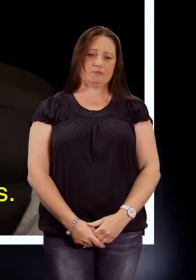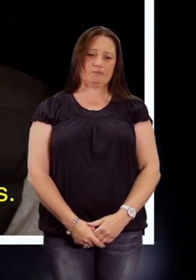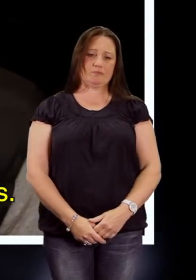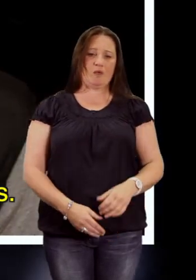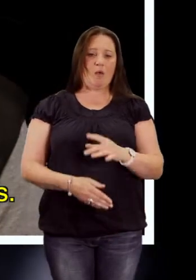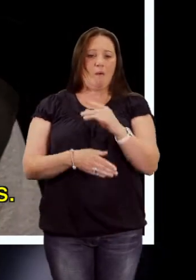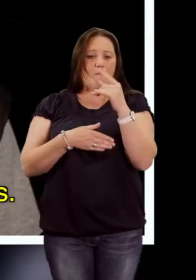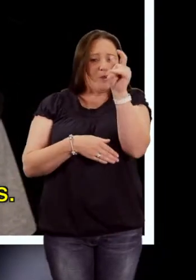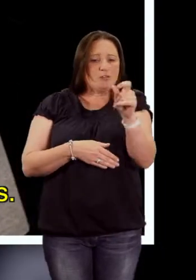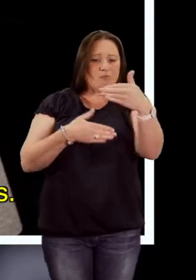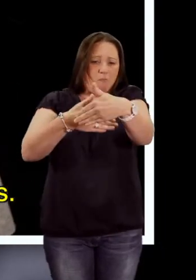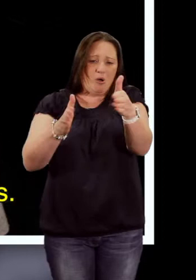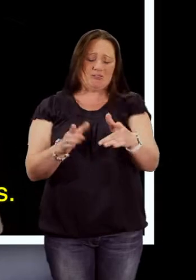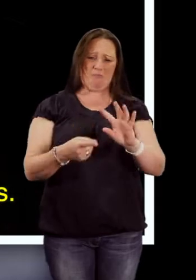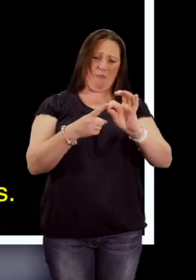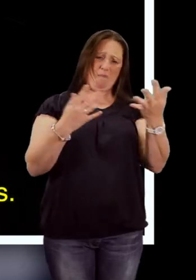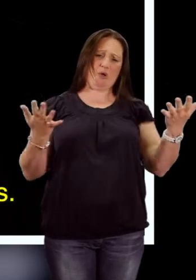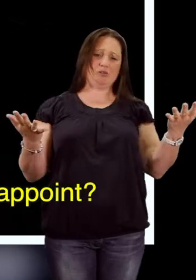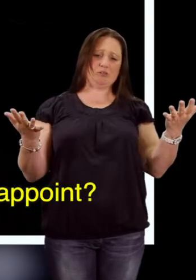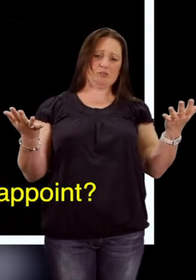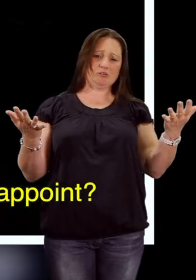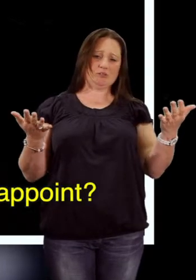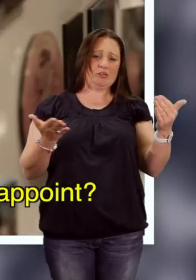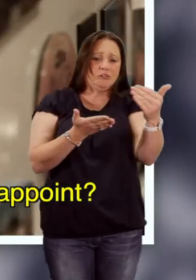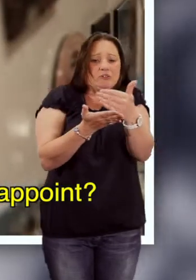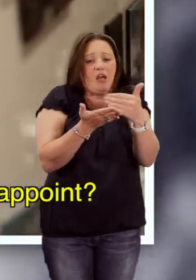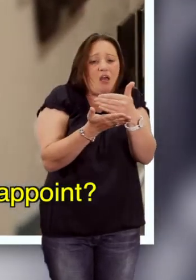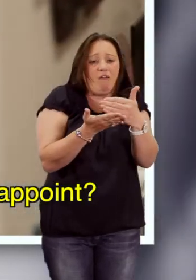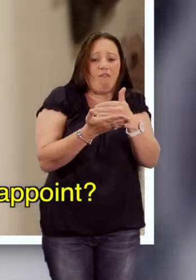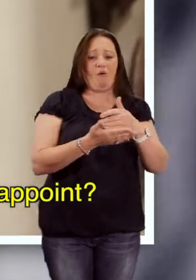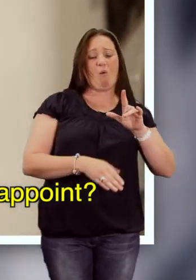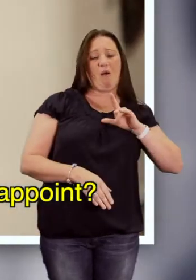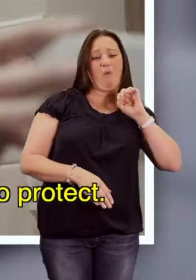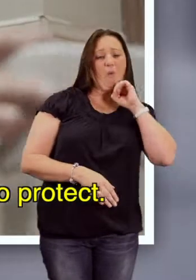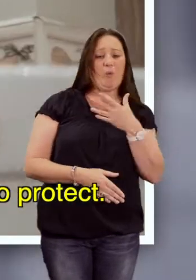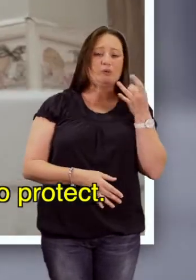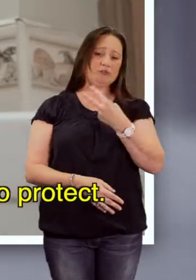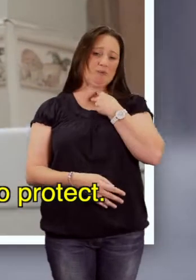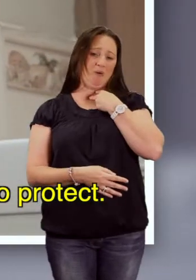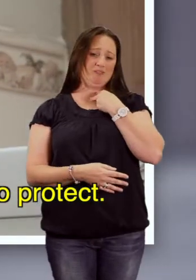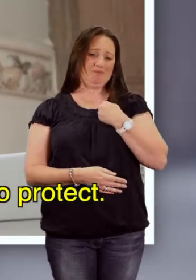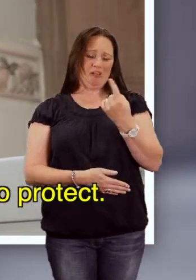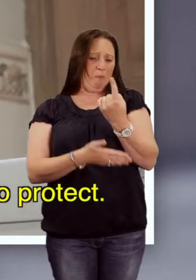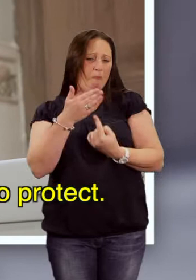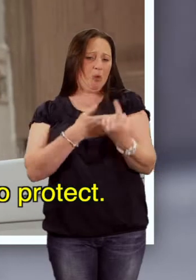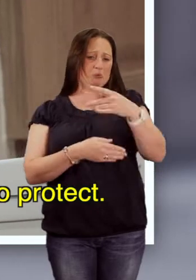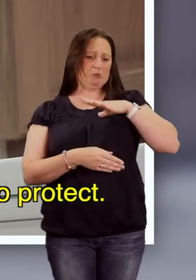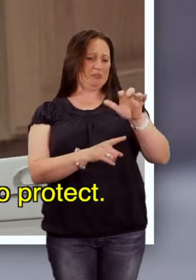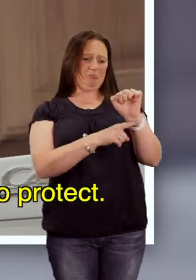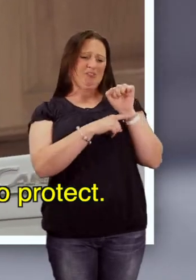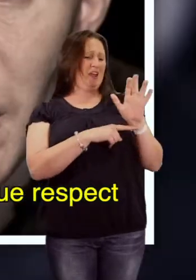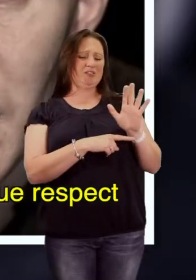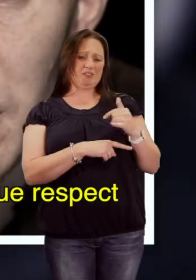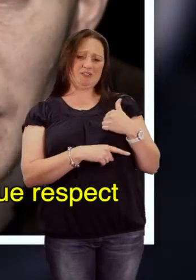Putting people in the boxes. What is the point? Keeping me safe so I won't disappoint. I'm not just someone. You need